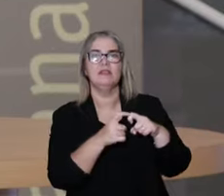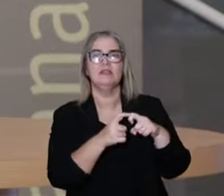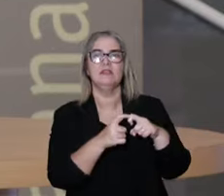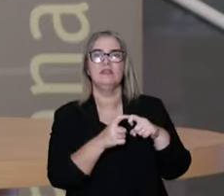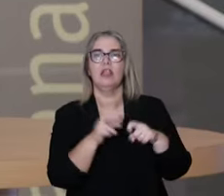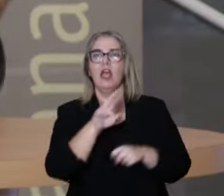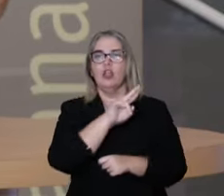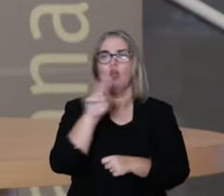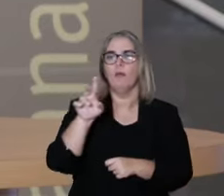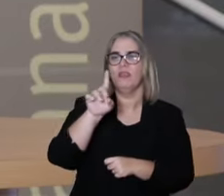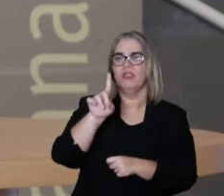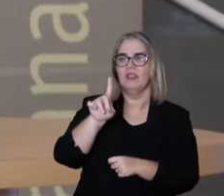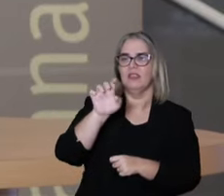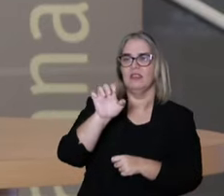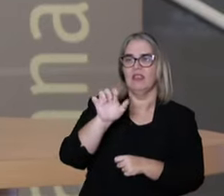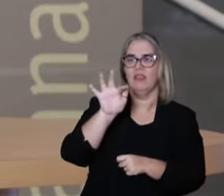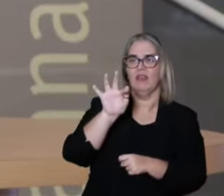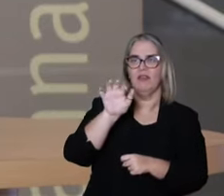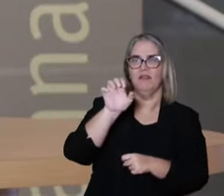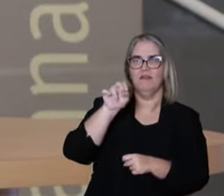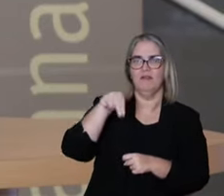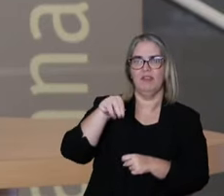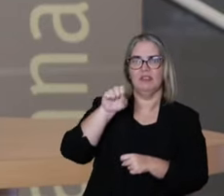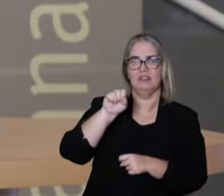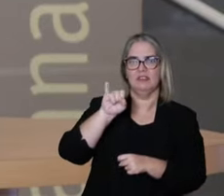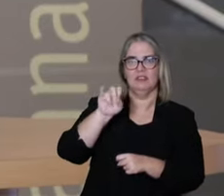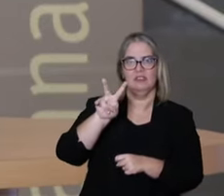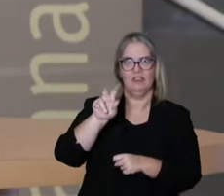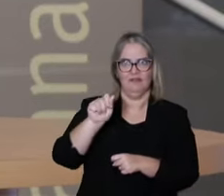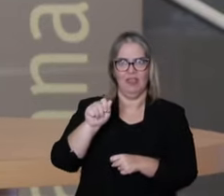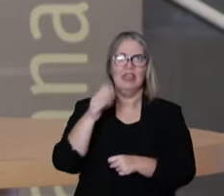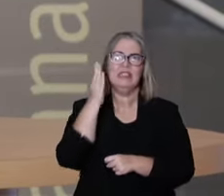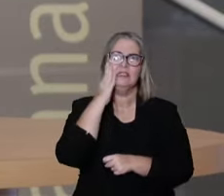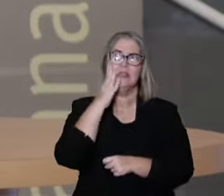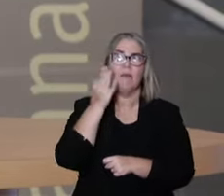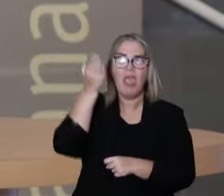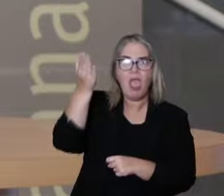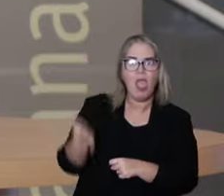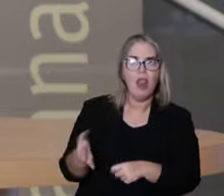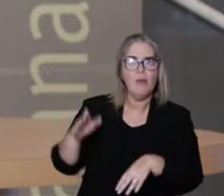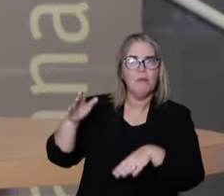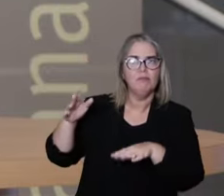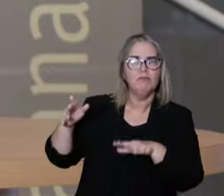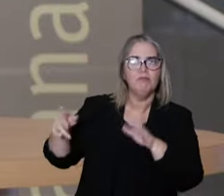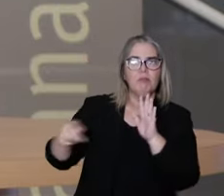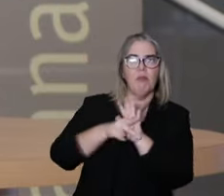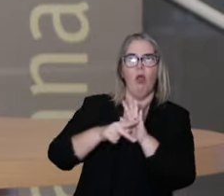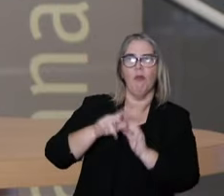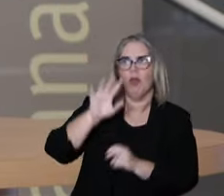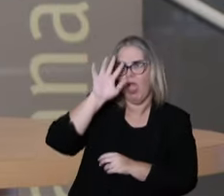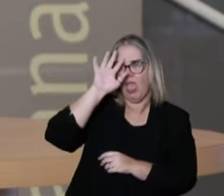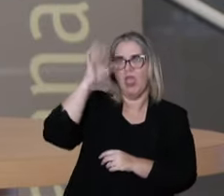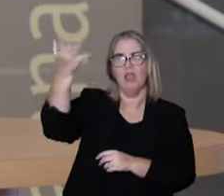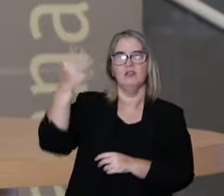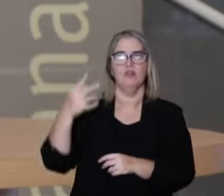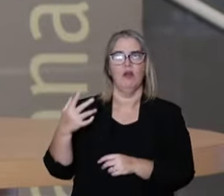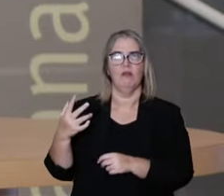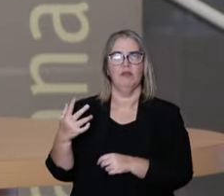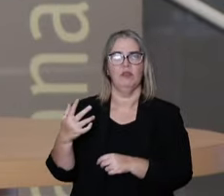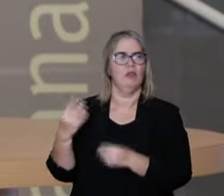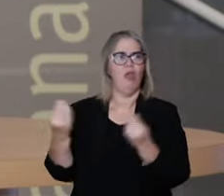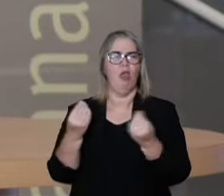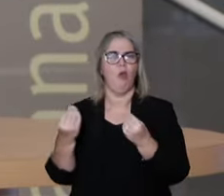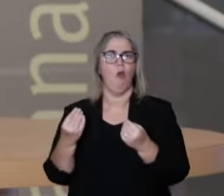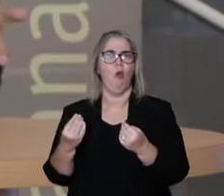judicialization of medicine, which is a defensive medicine, as if it were natural for a person to make a clinical decision that